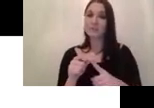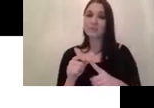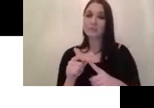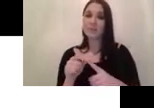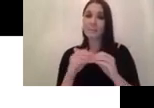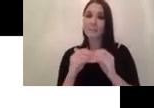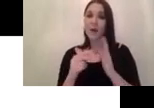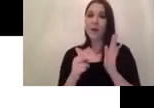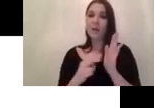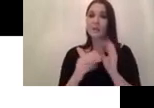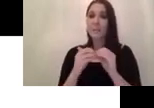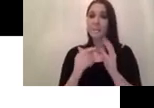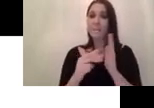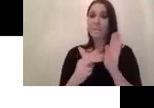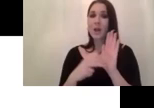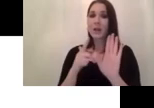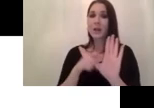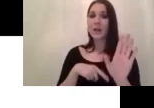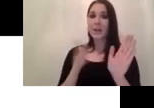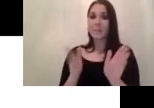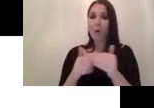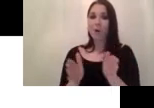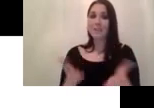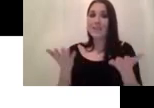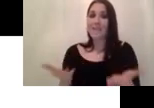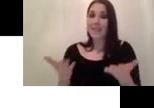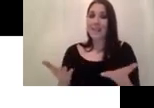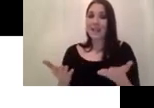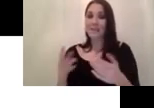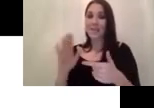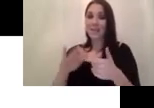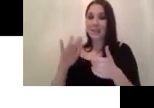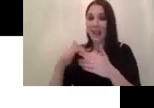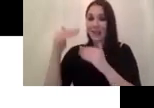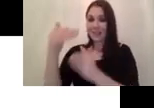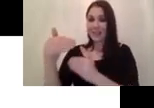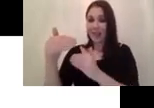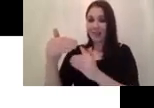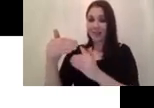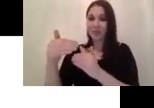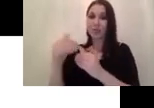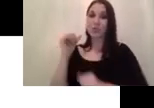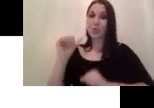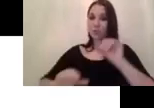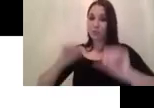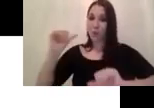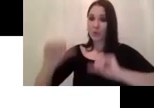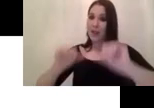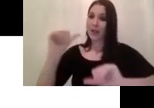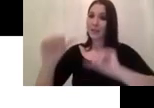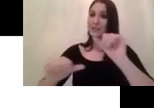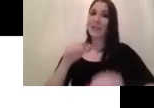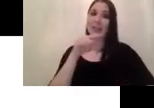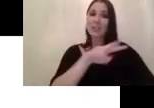then it's heavier for the second stage to process so this is what sorry this is one of the reason